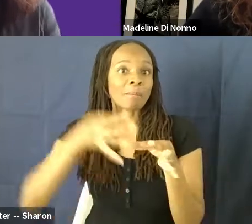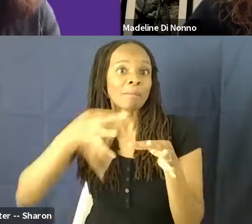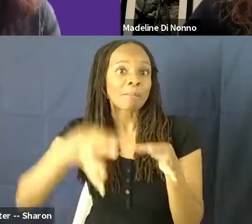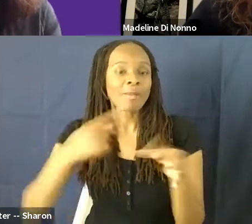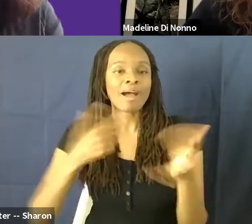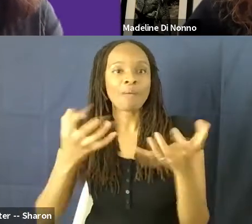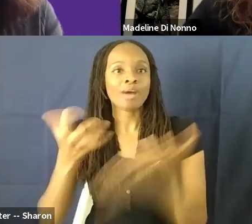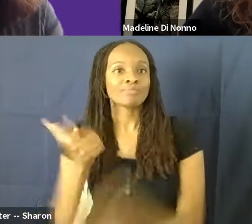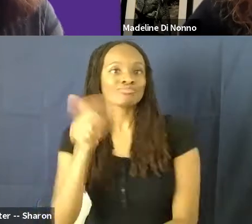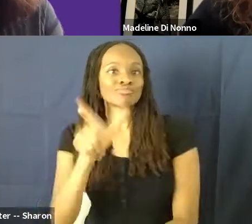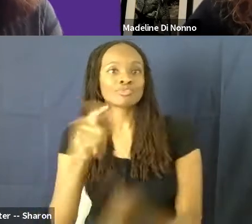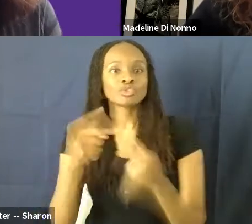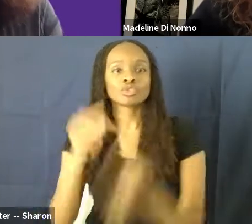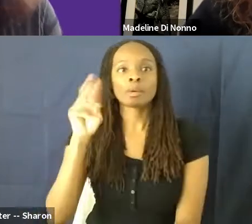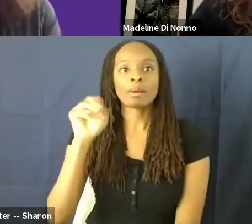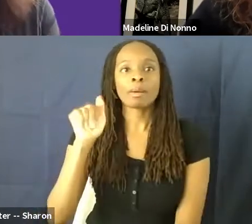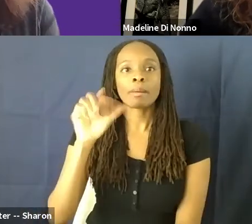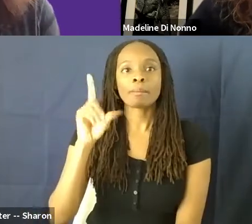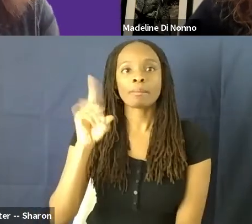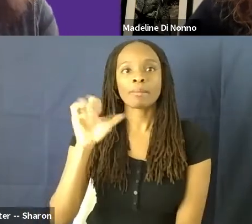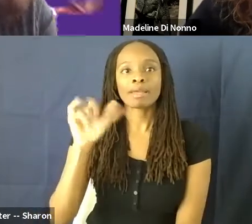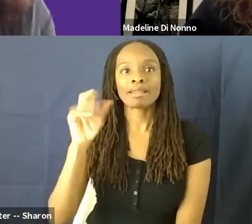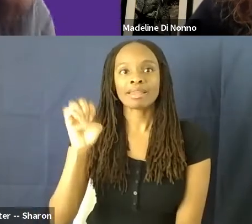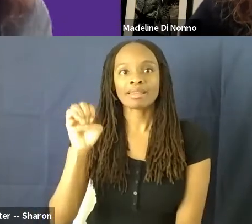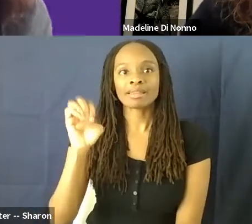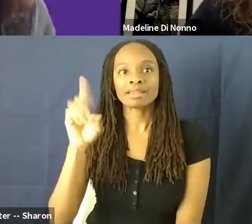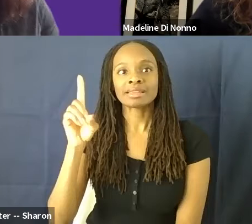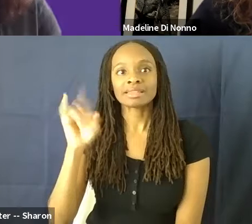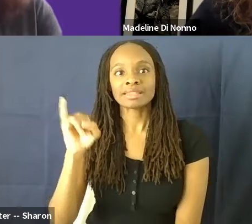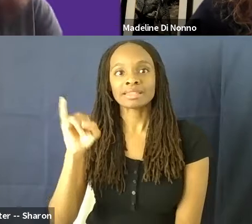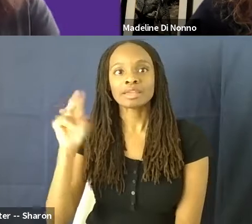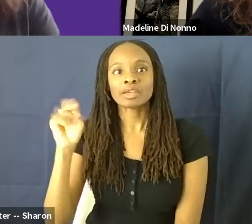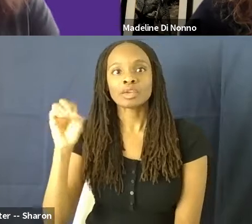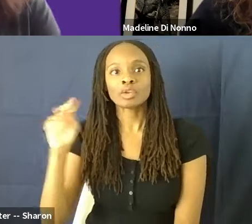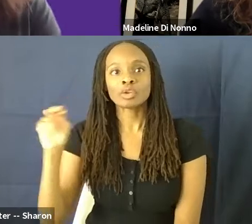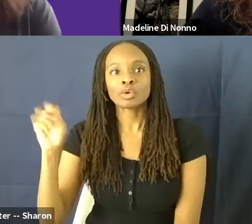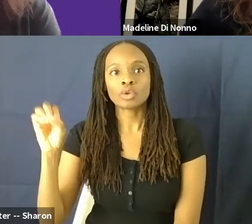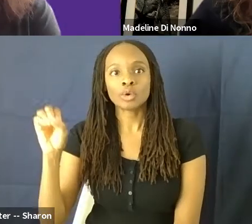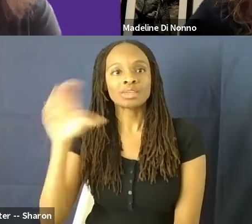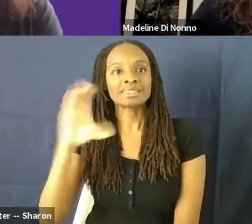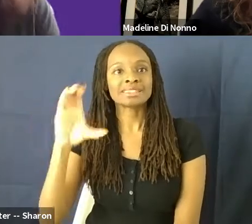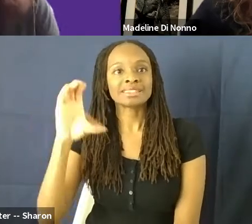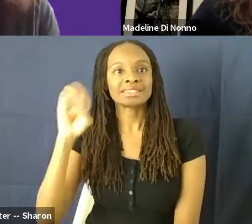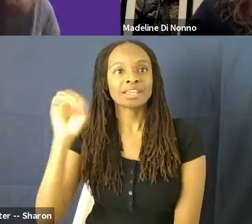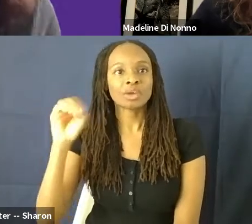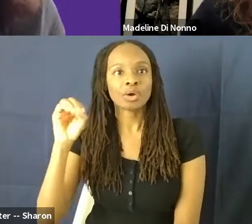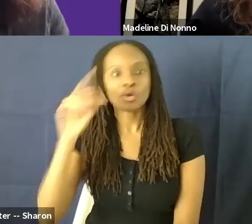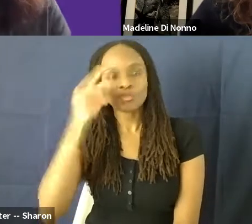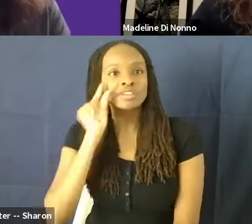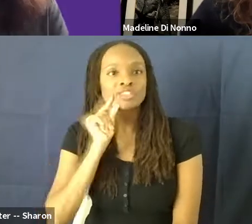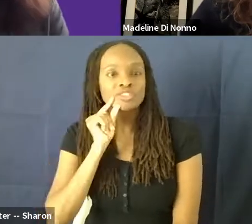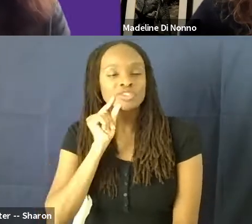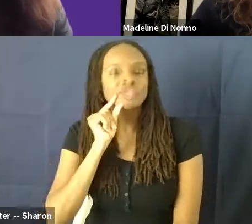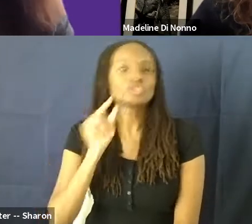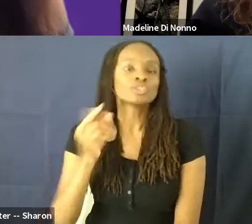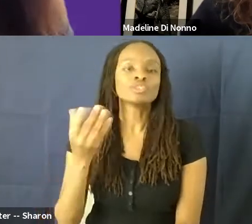to Madeline De Nono, who is the CEO of the Gina Davis Institute on Gender